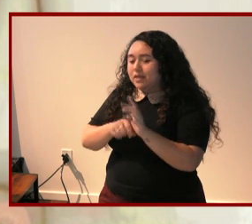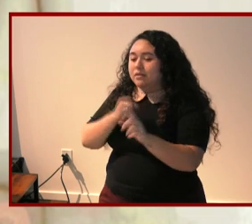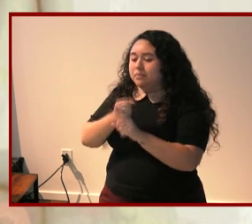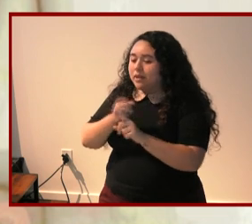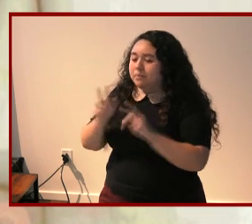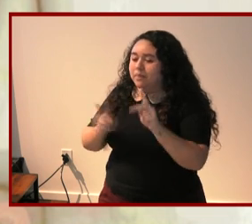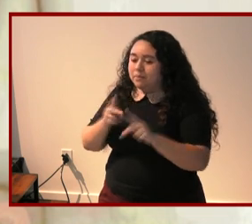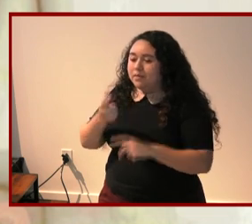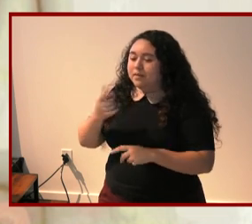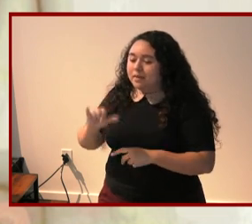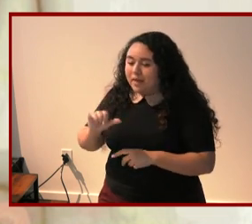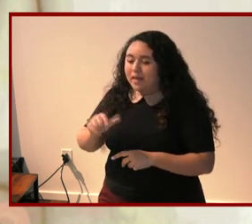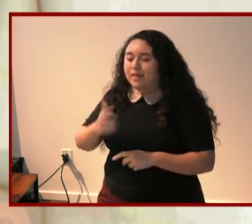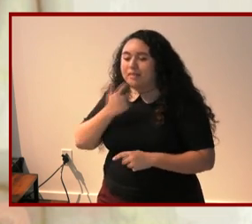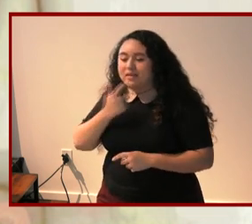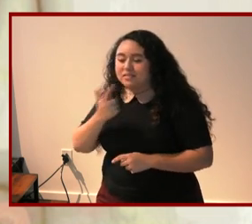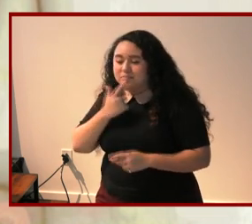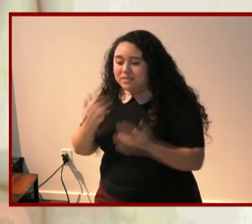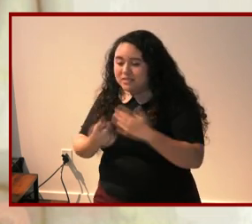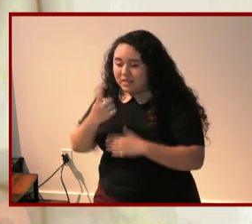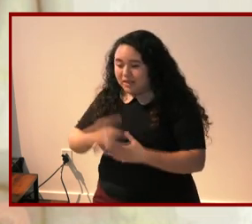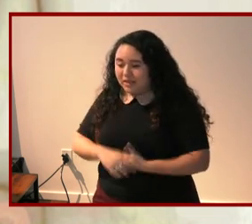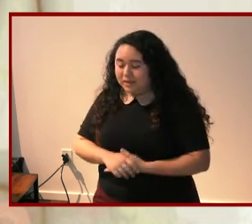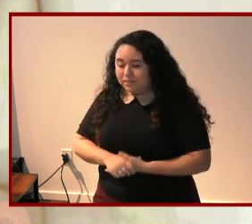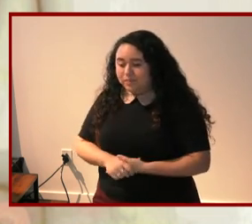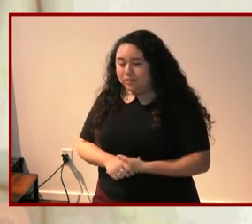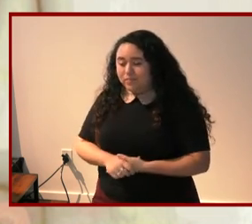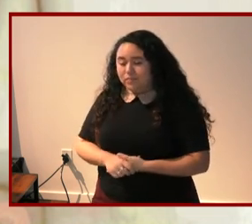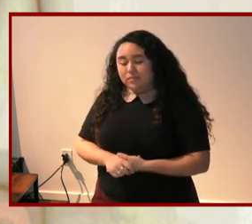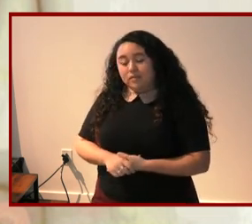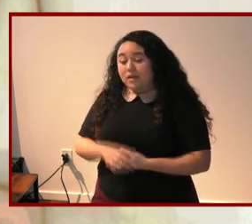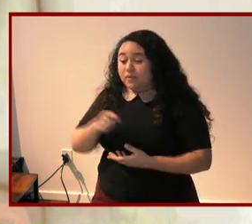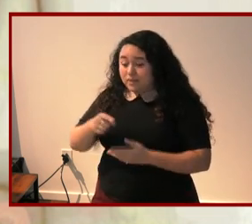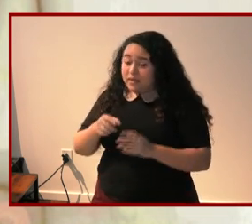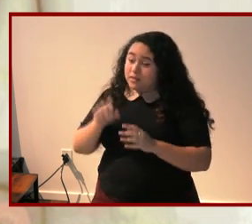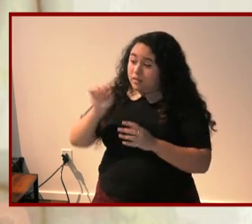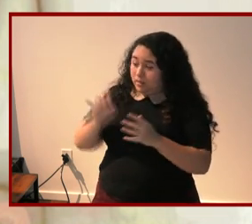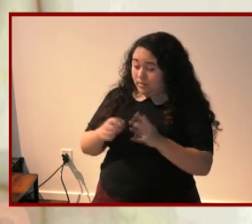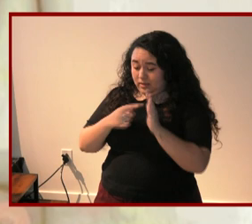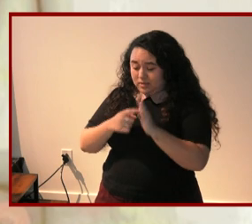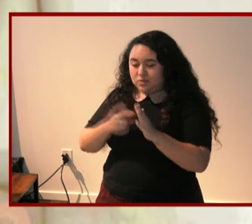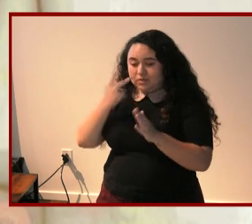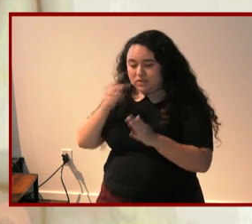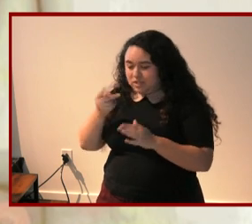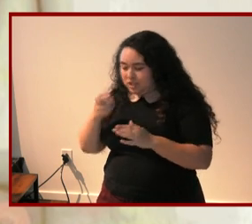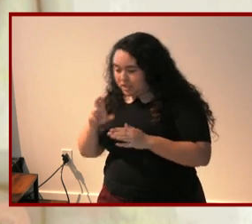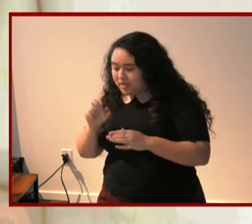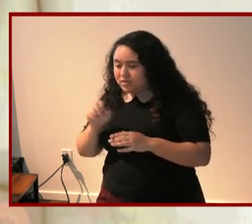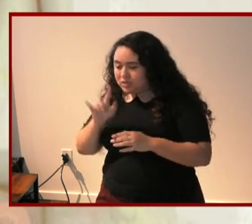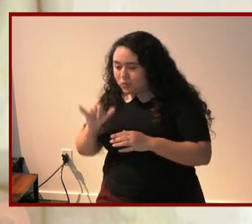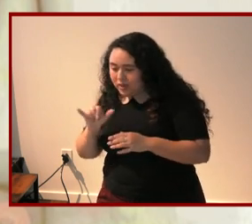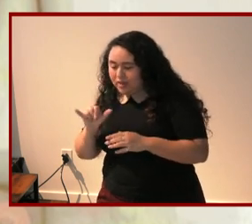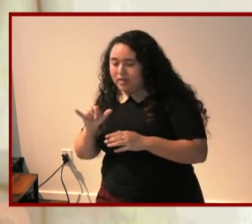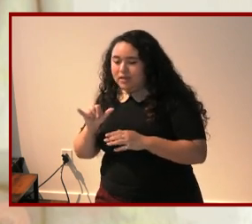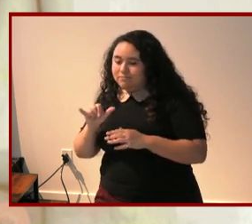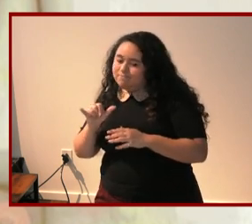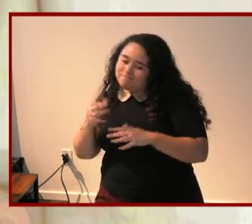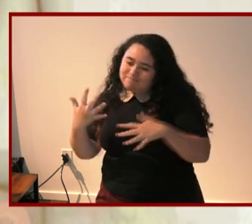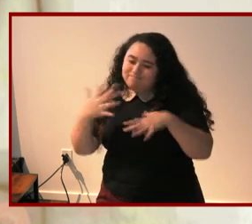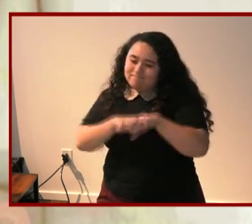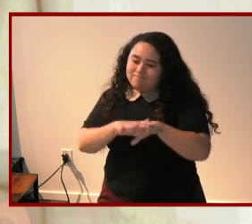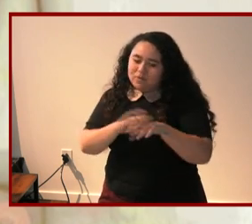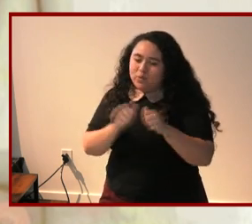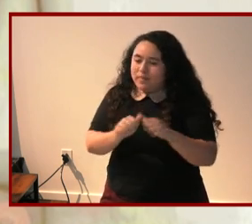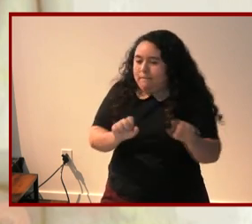lesbians today so in these examples we can see how gender and sexuality are entangled with